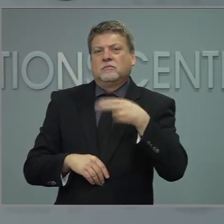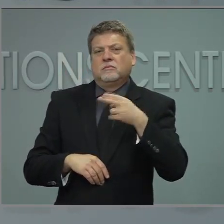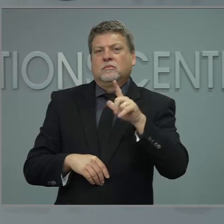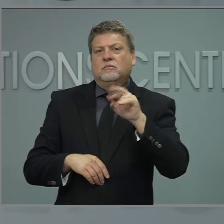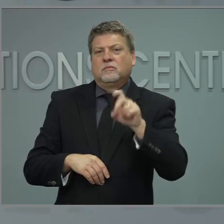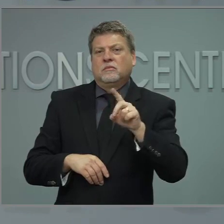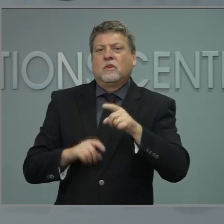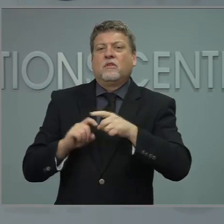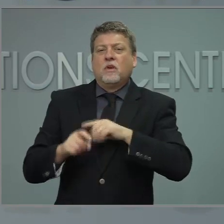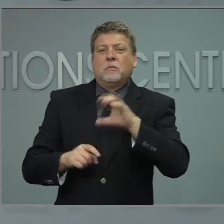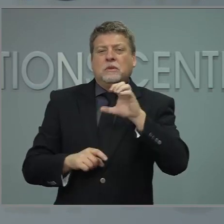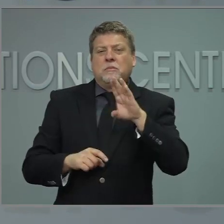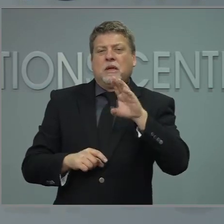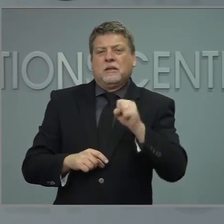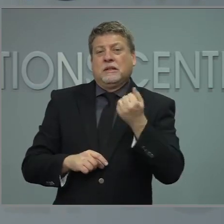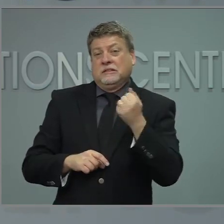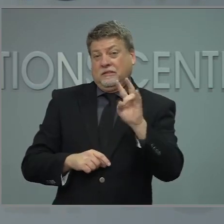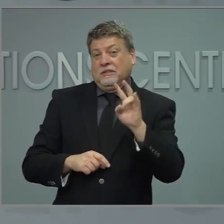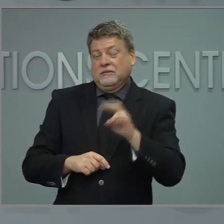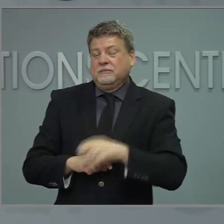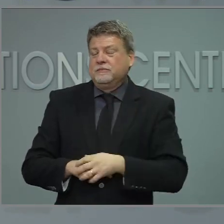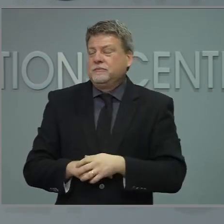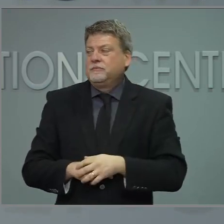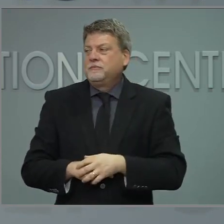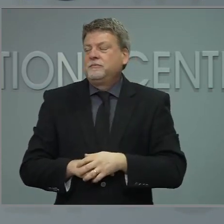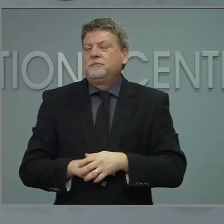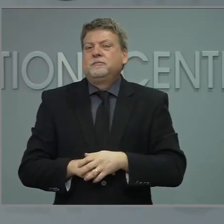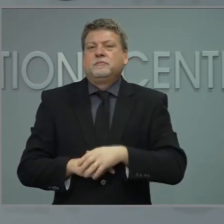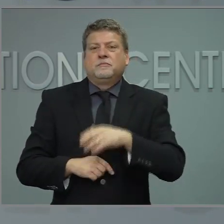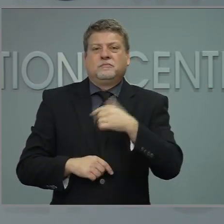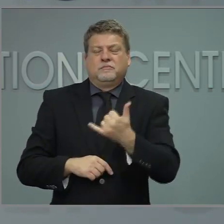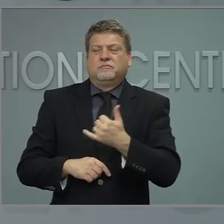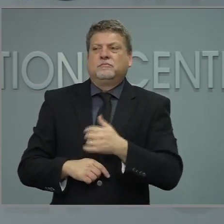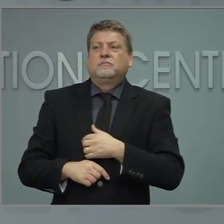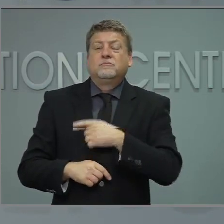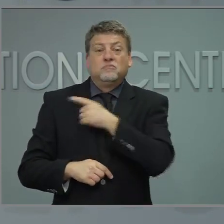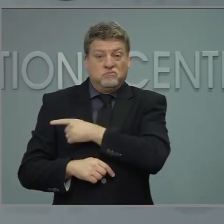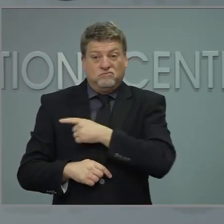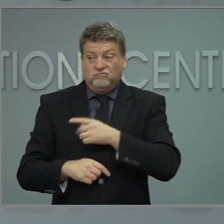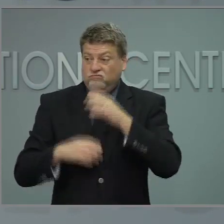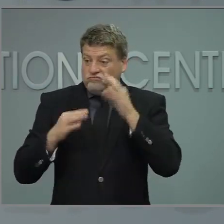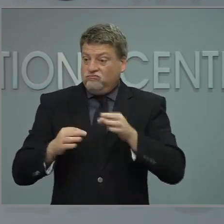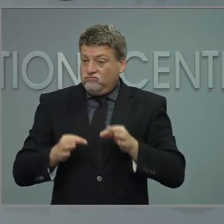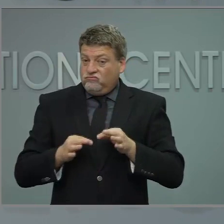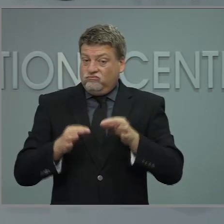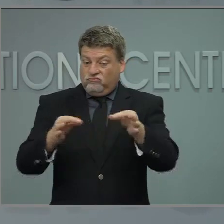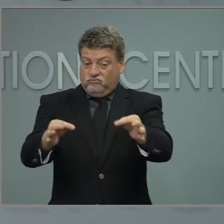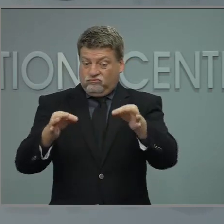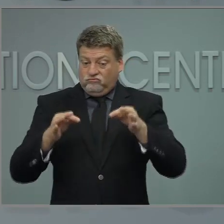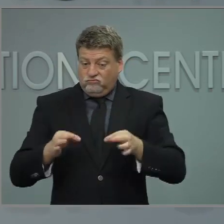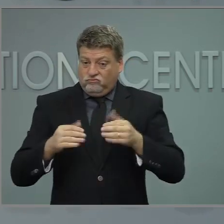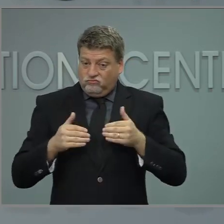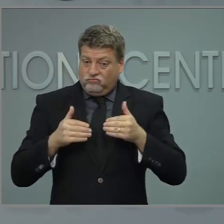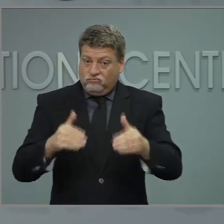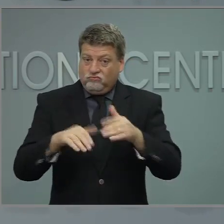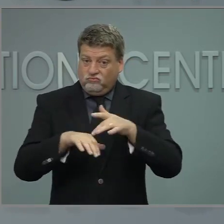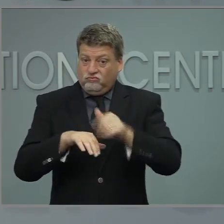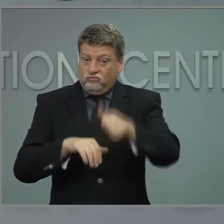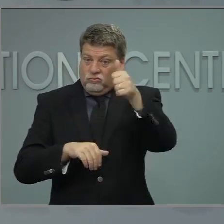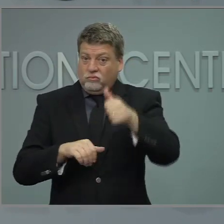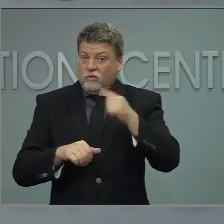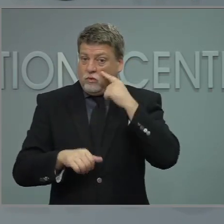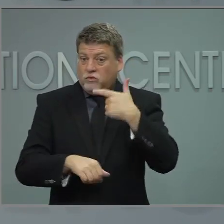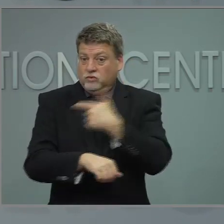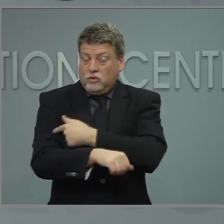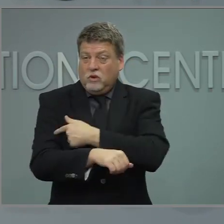Hi, this is Michael Hyland from CBS 17. Now that you all are moving forward with this, do you at this point have a target percentage of the population that you